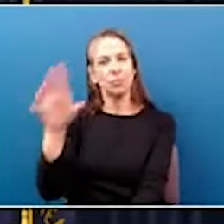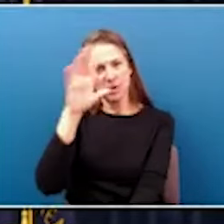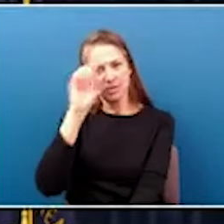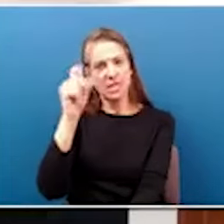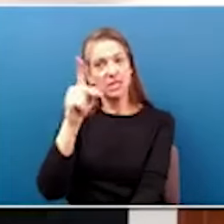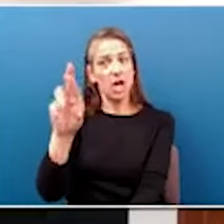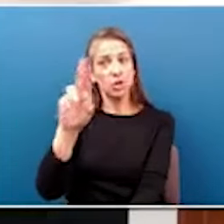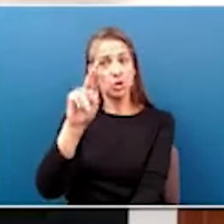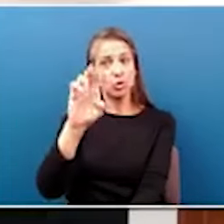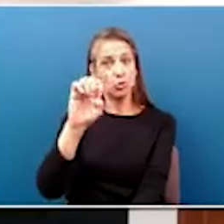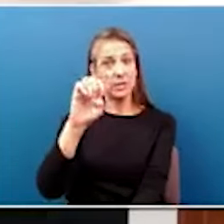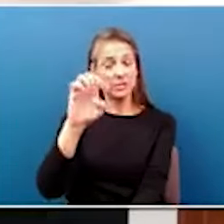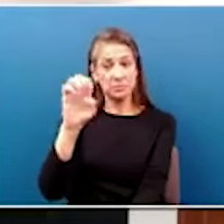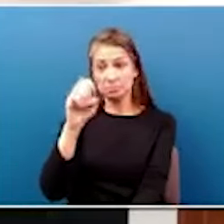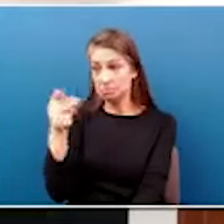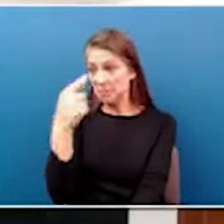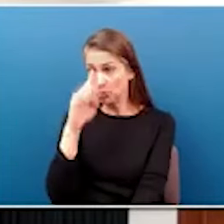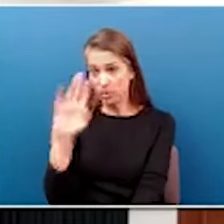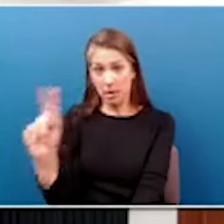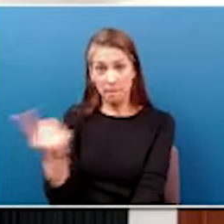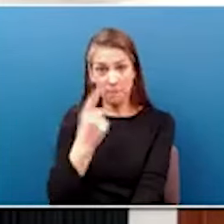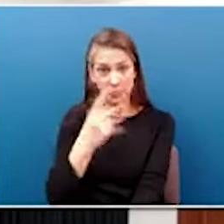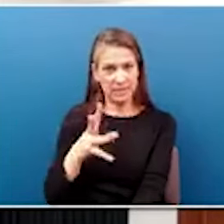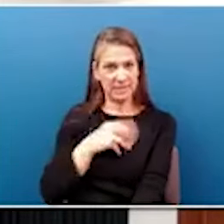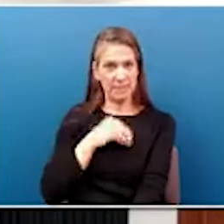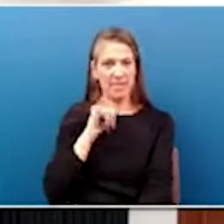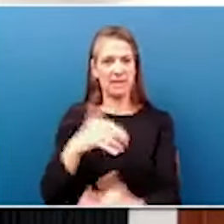join us and accept these matching funds.